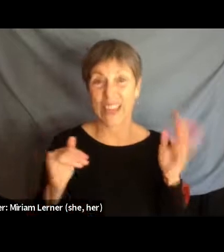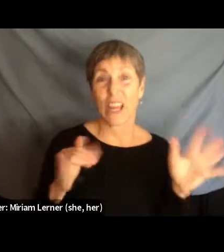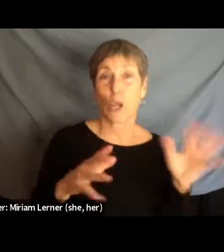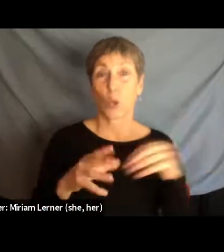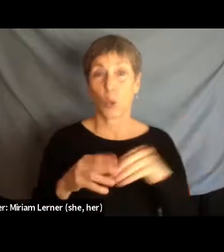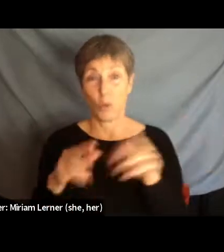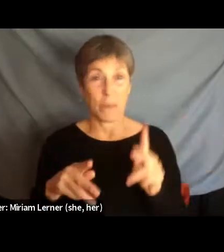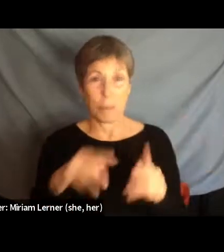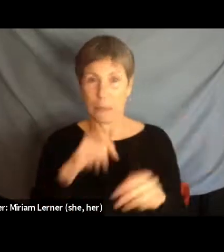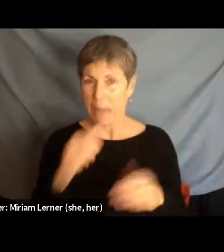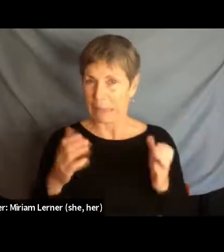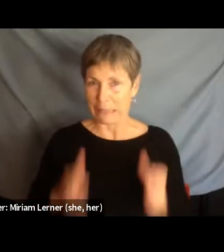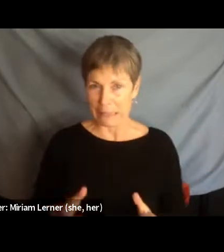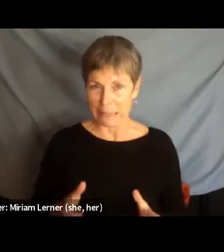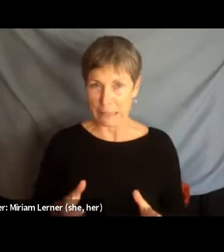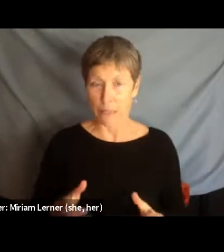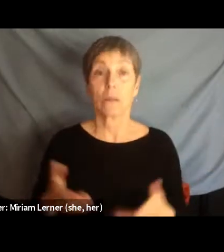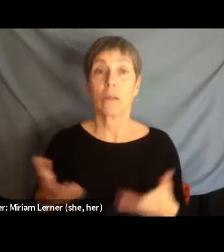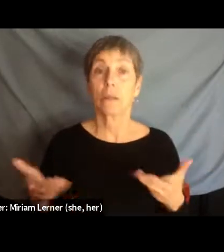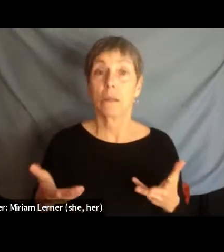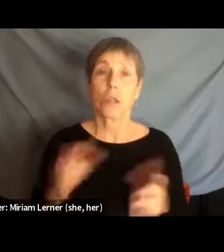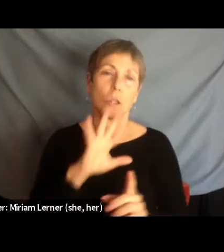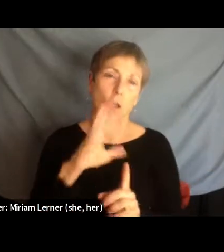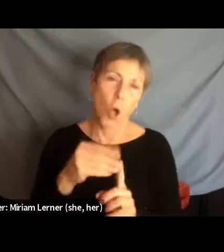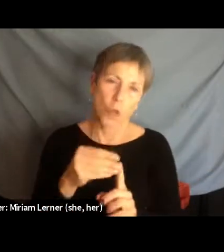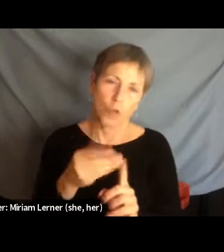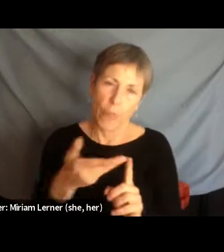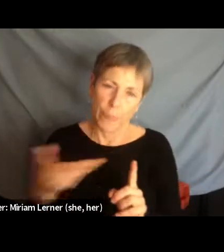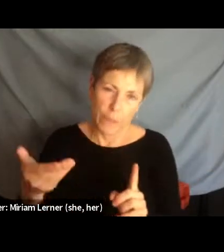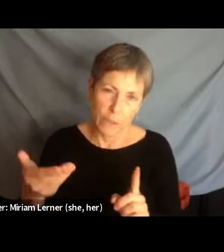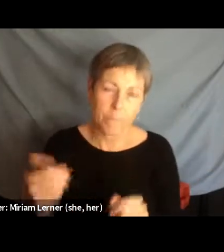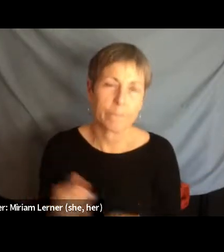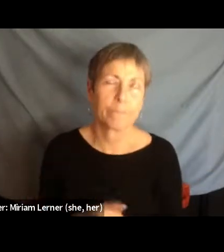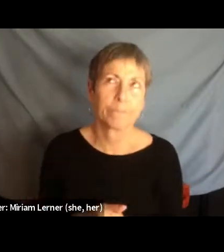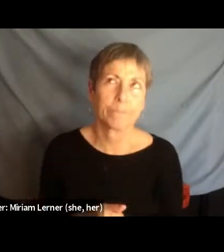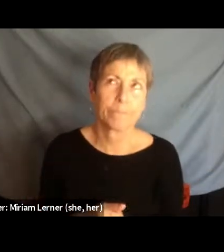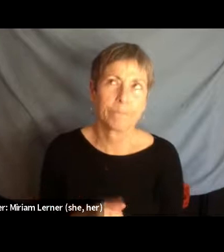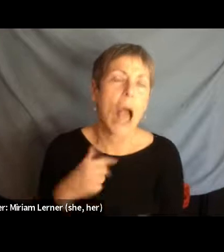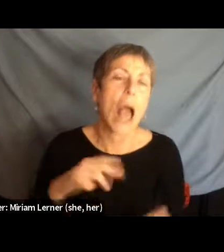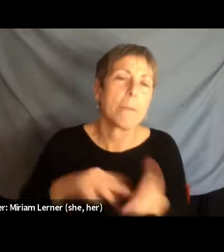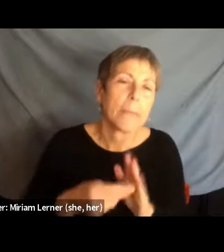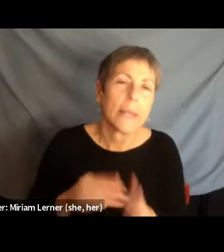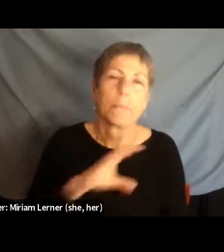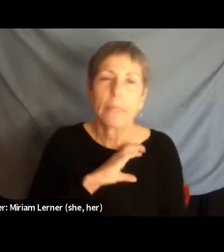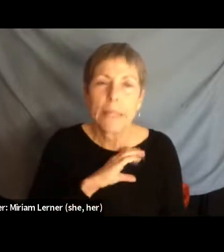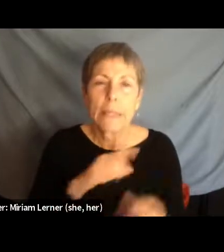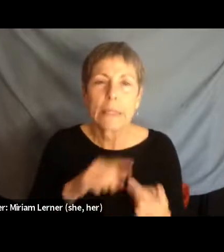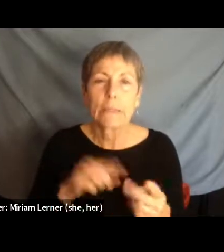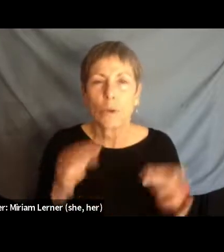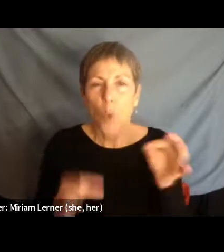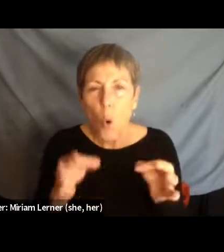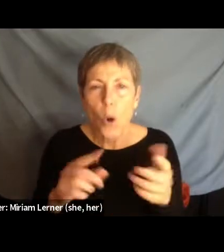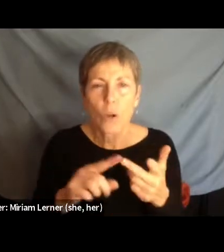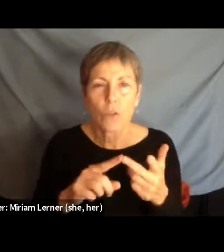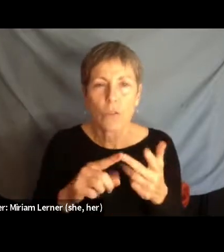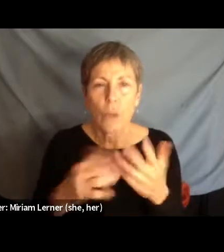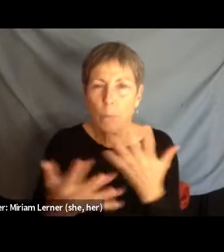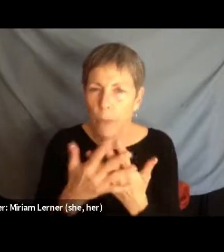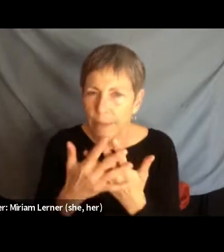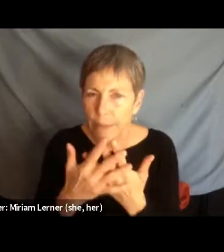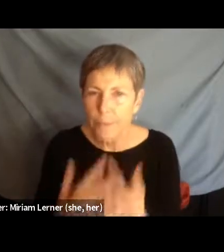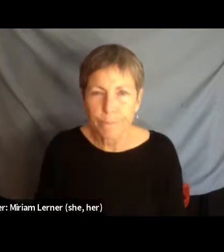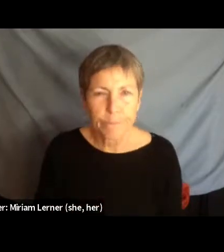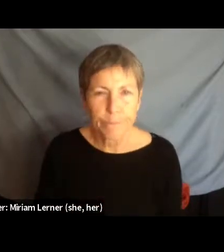one of them being sort of a carceral state, right? And when I say that, I mean, the police, the courts and the prisons in general.